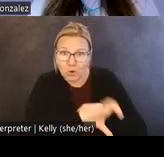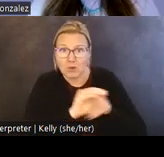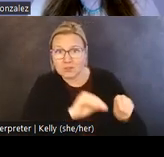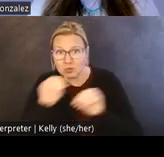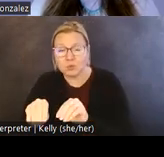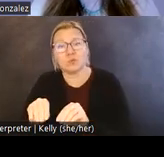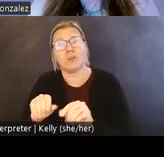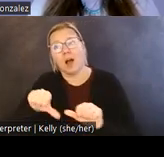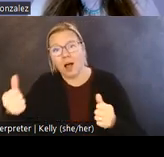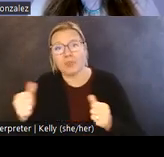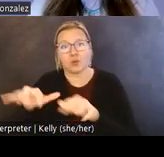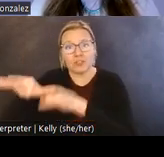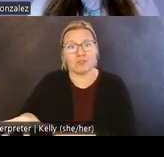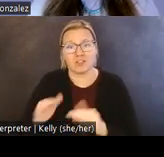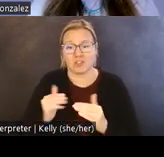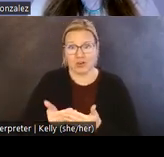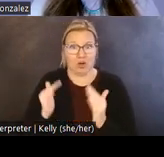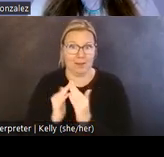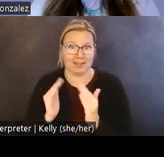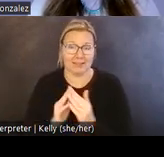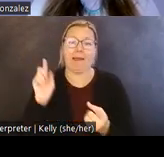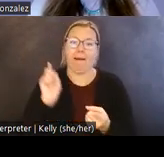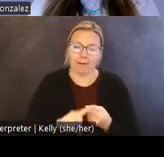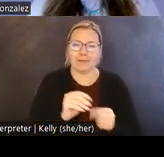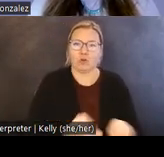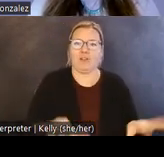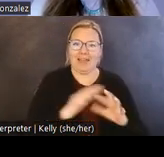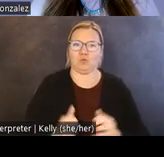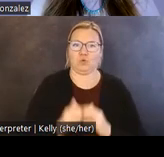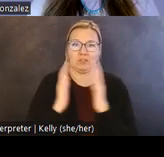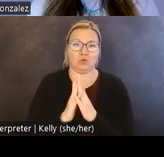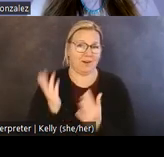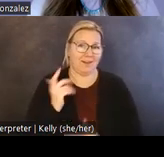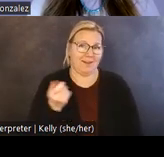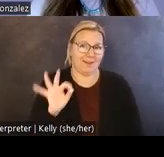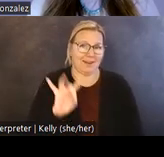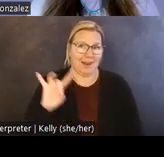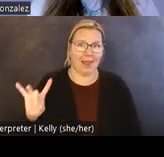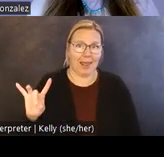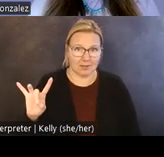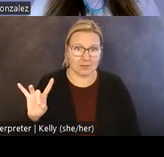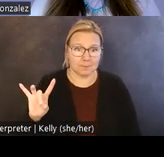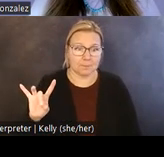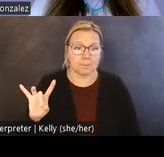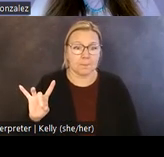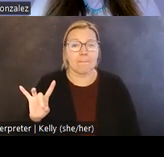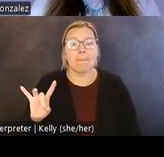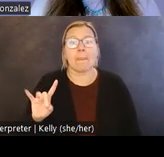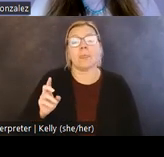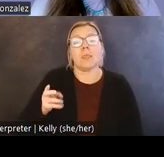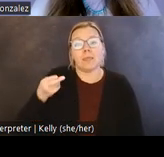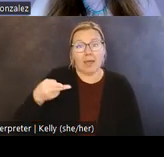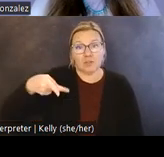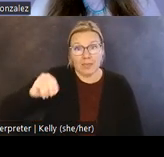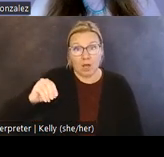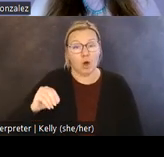cities until the tribes reservation lands were restored in 1988. The Historic Preservation Office and I have